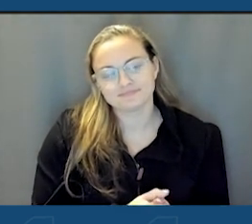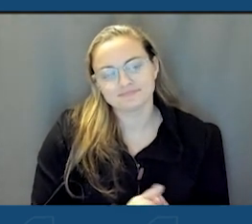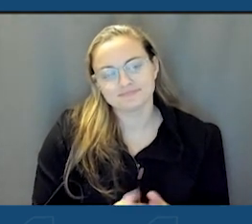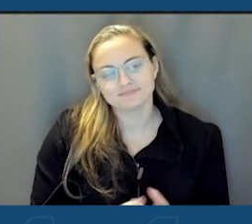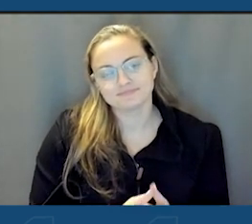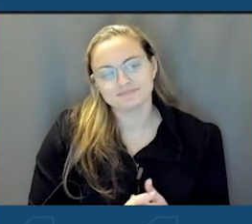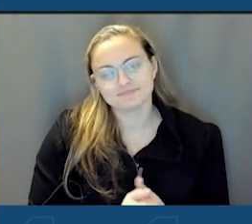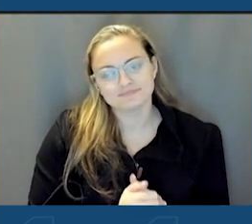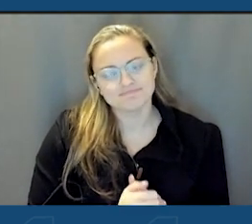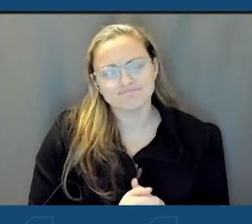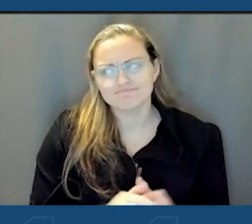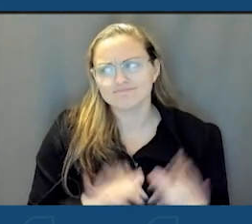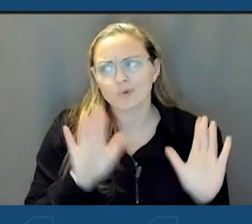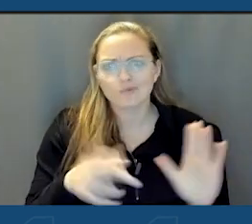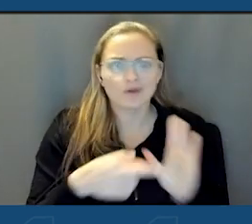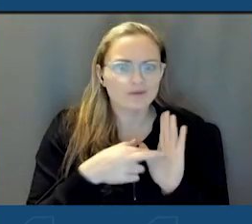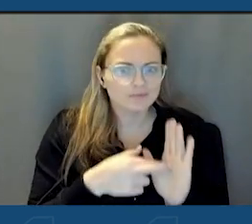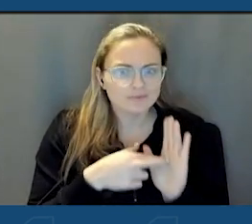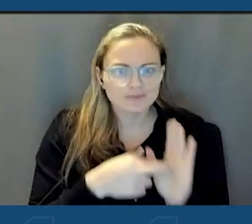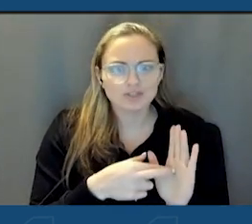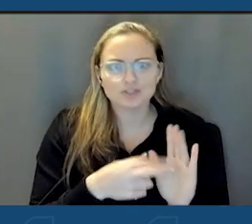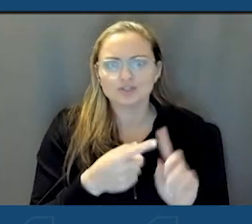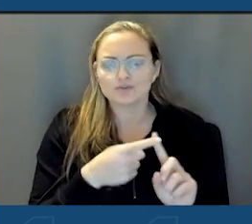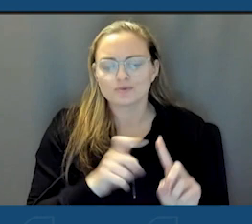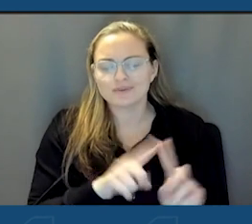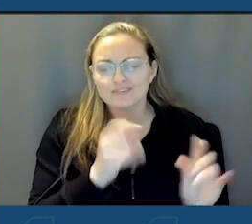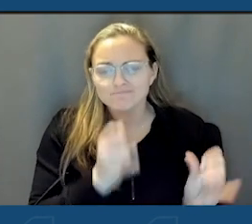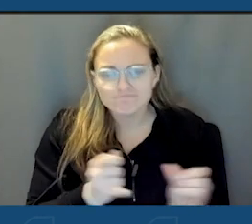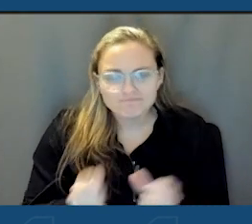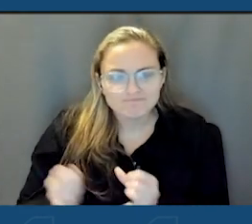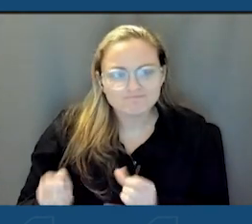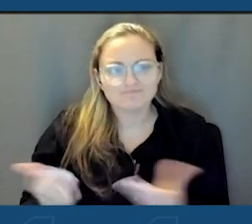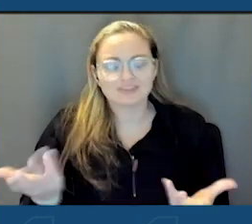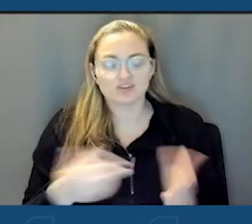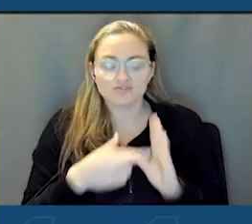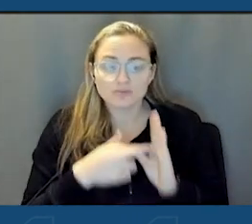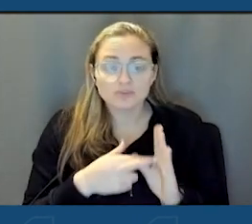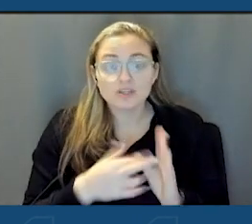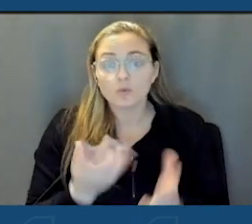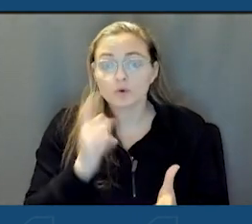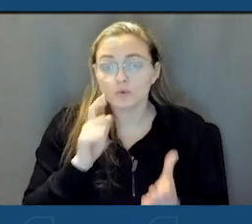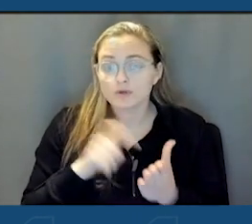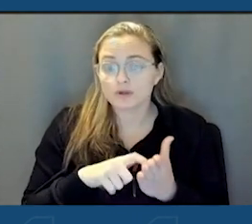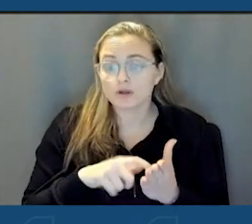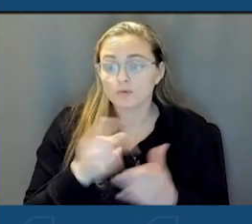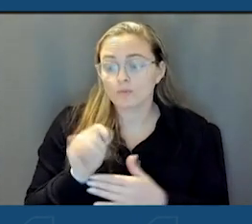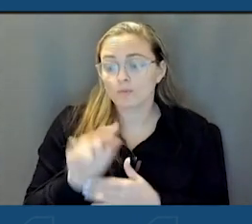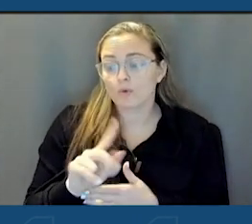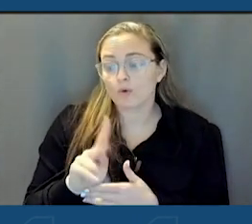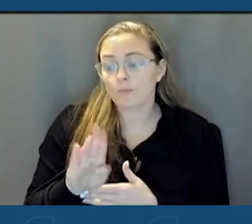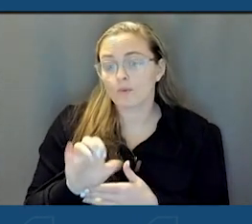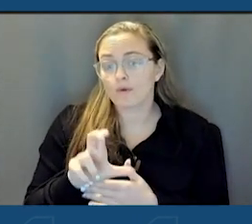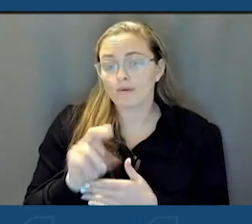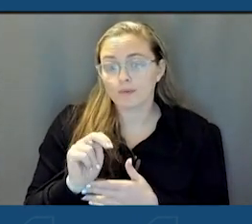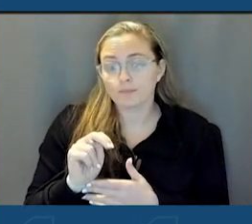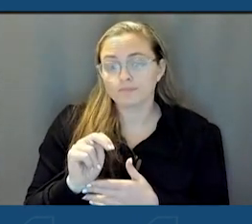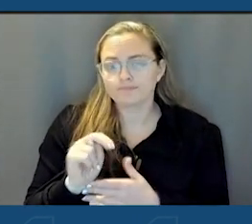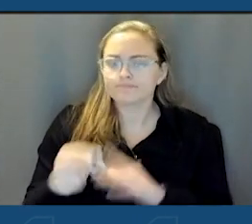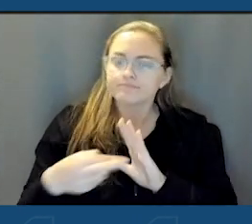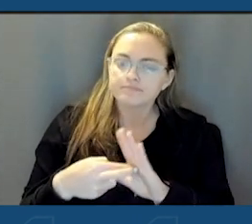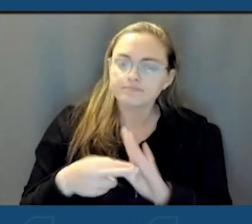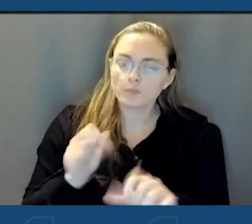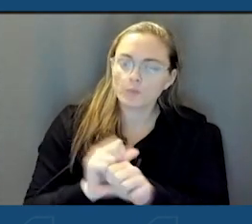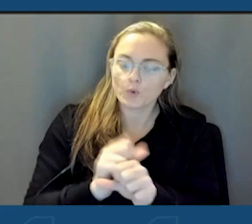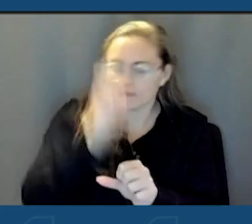We have great representation from the individuals here that they all represent. I also want to acknowledge Paul Brown who represents the working